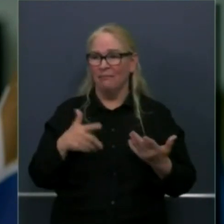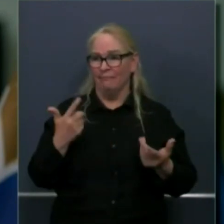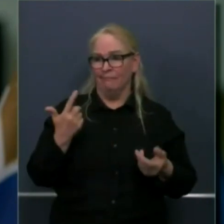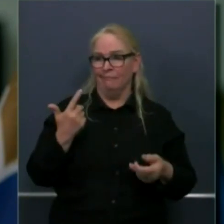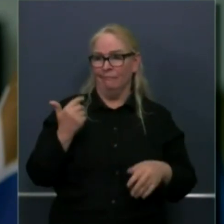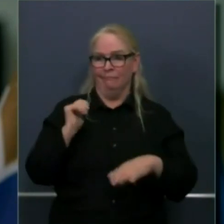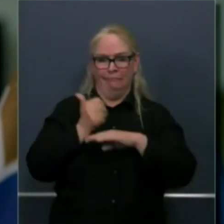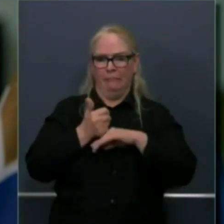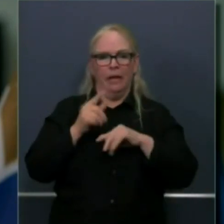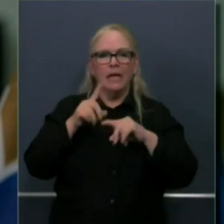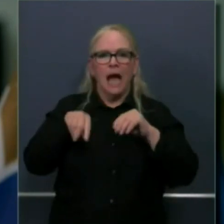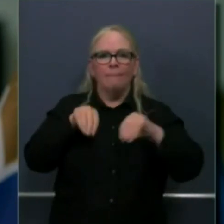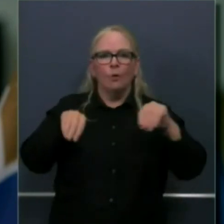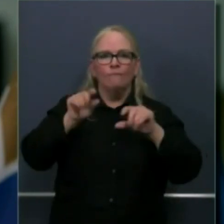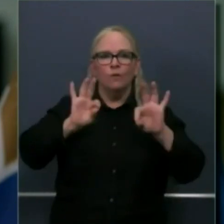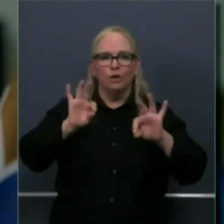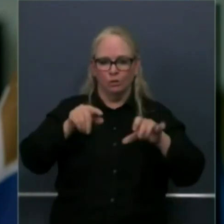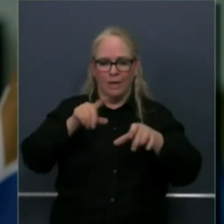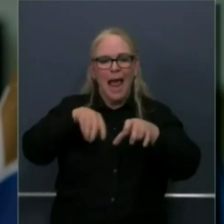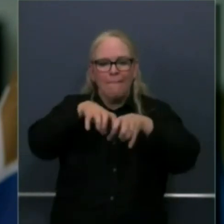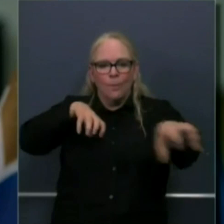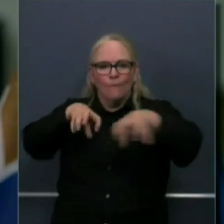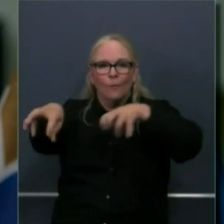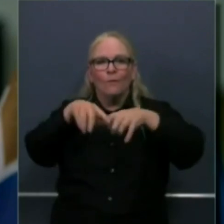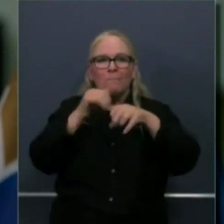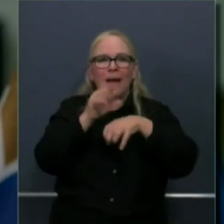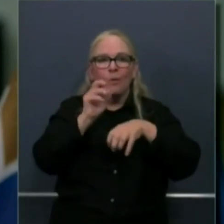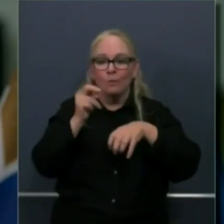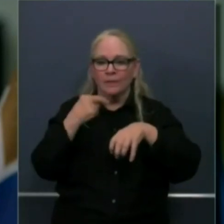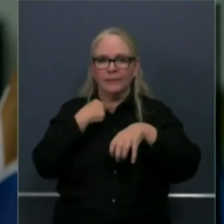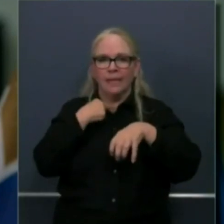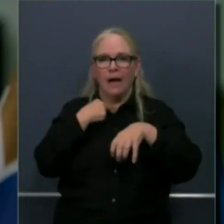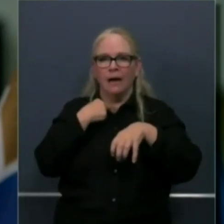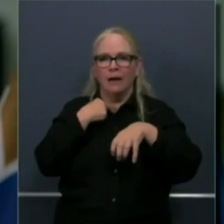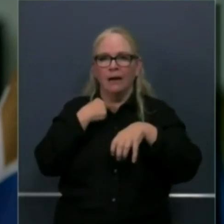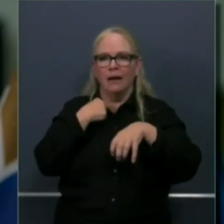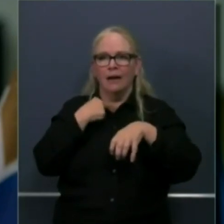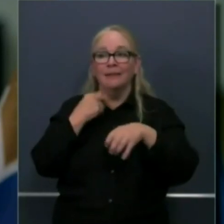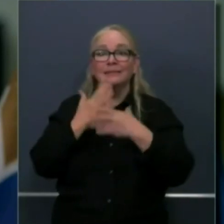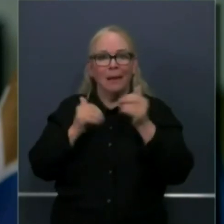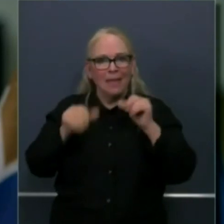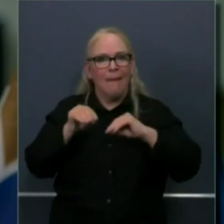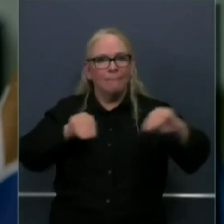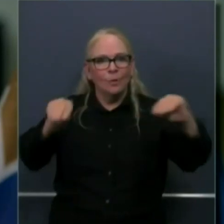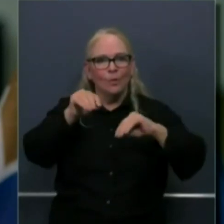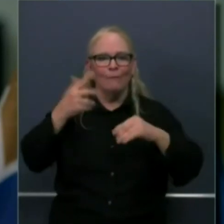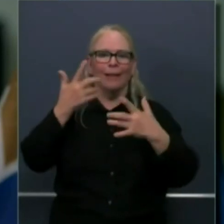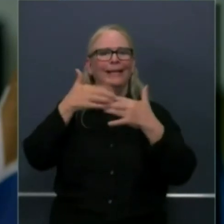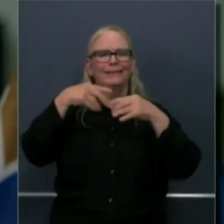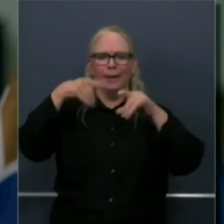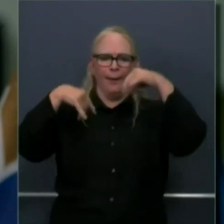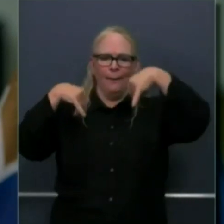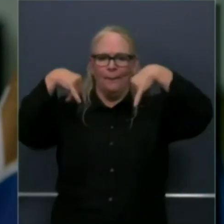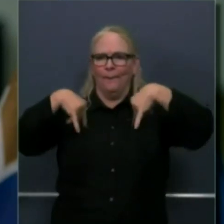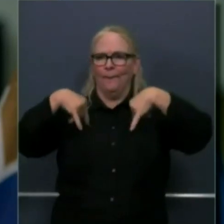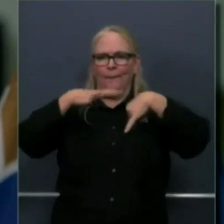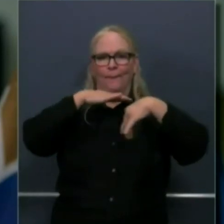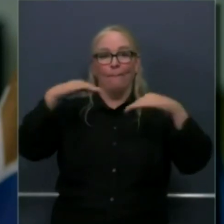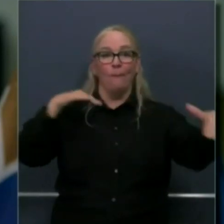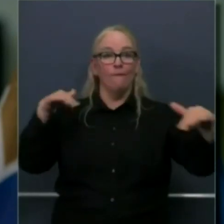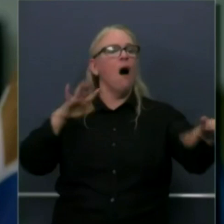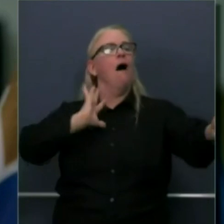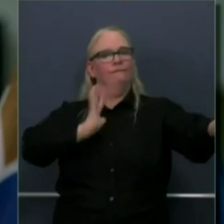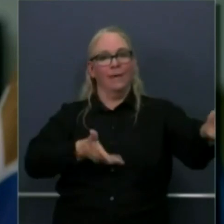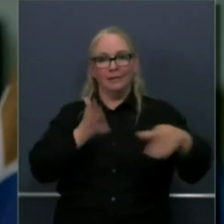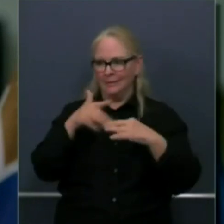and those that could be moved around. And so we're trying to work through a panoply of issues, myriad of issues that all require